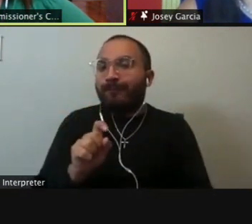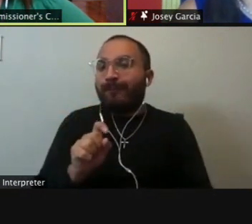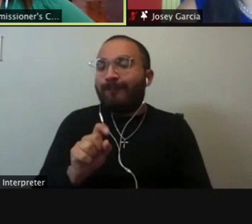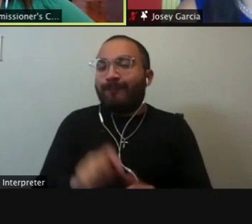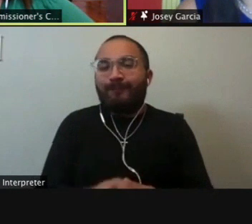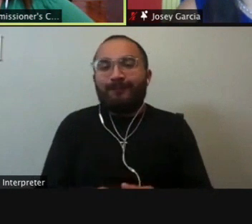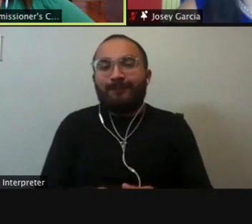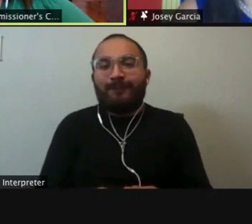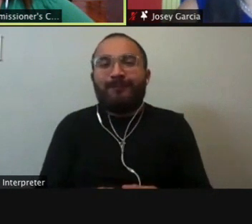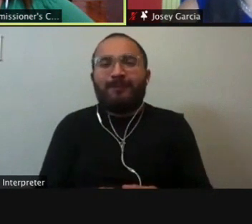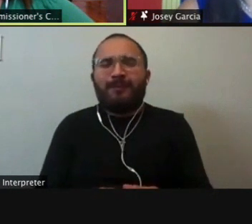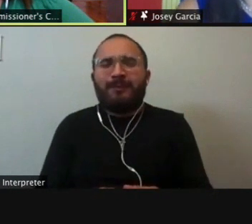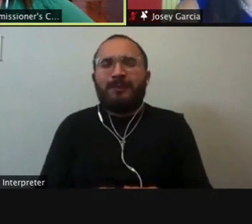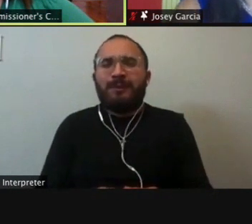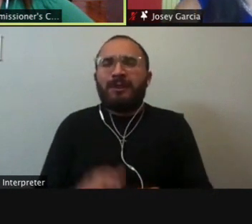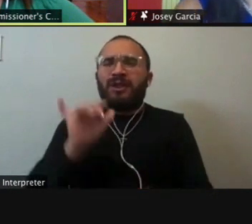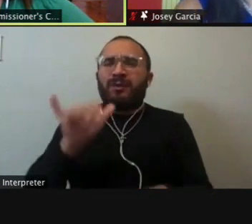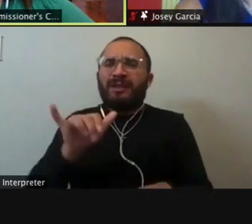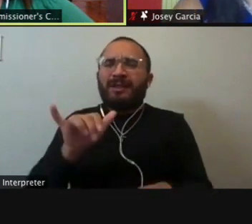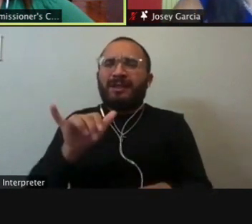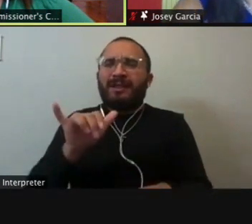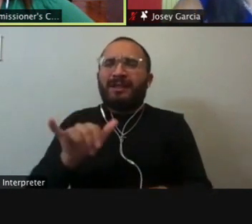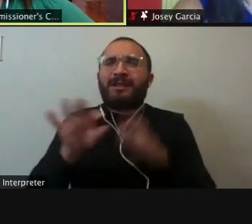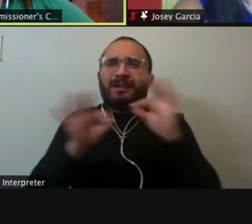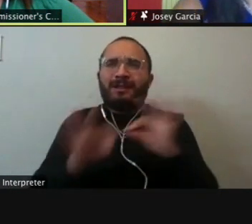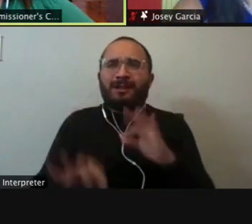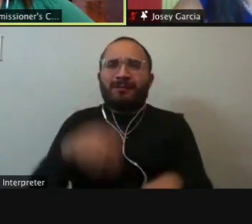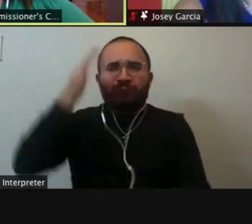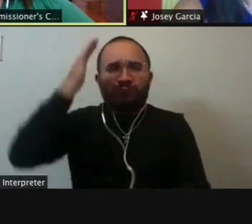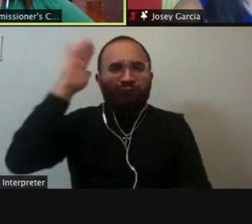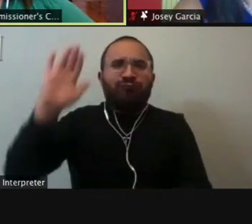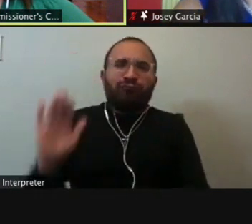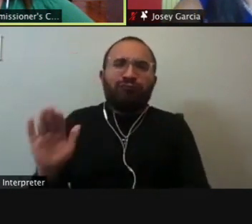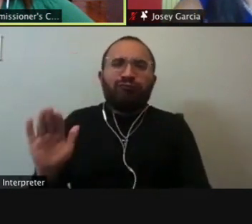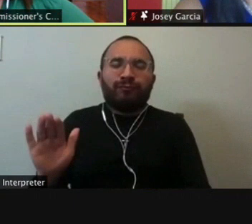Ma'am, you're going to have to tell me what that entails. I, I don't, um,